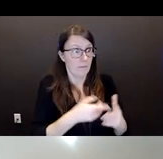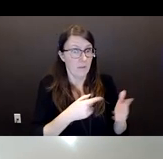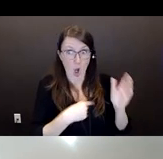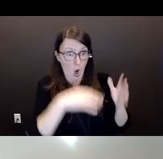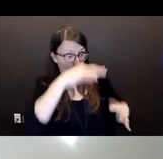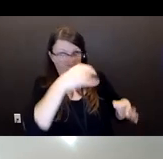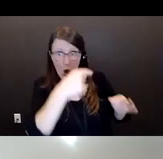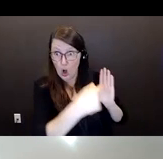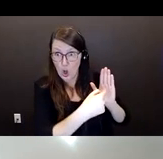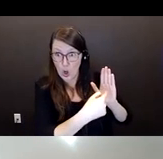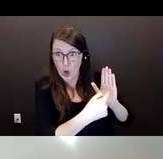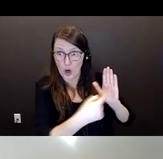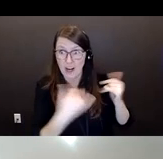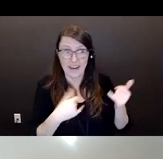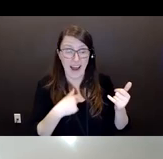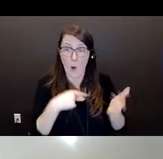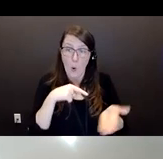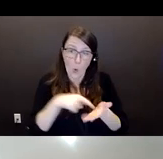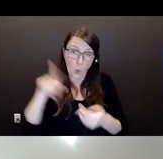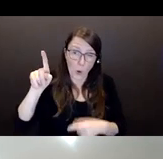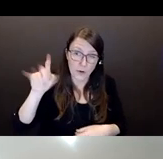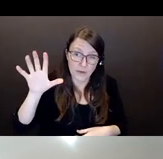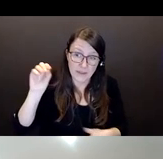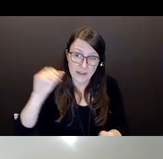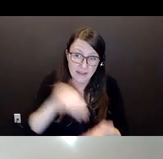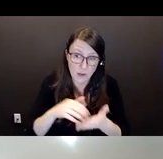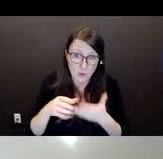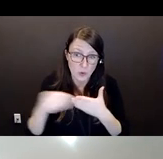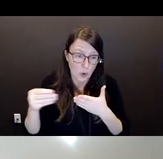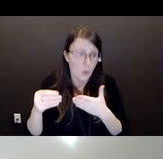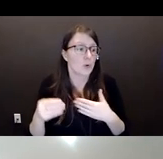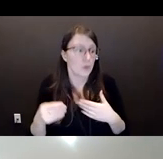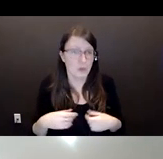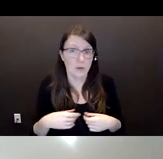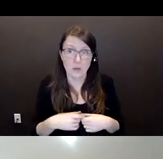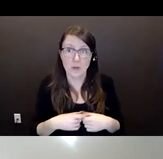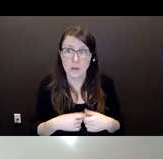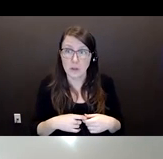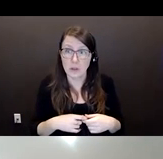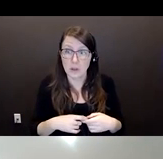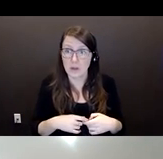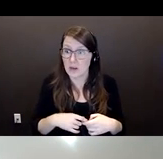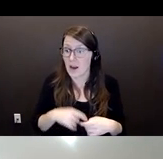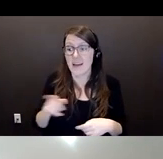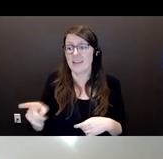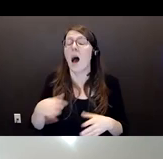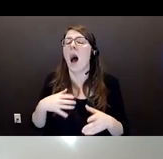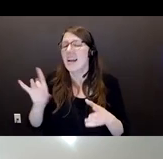mortgage on your home. And through investigation, they were actually going for substantially higher funds.